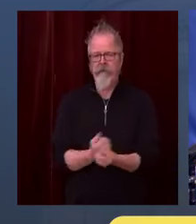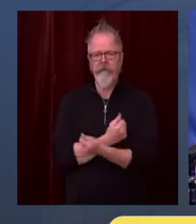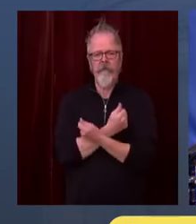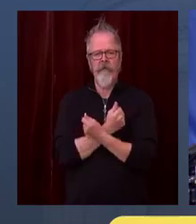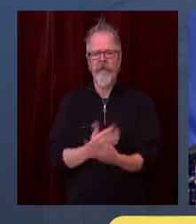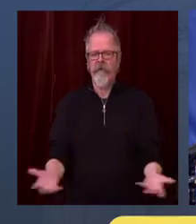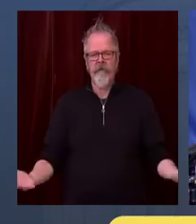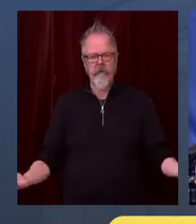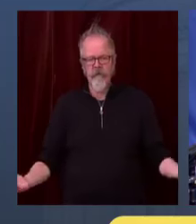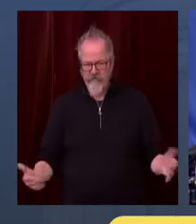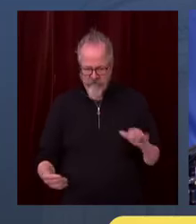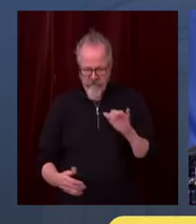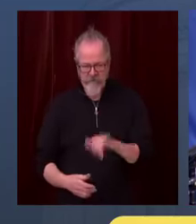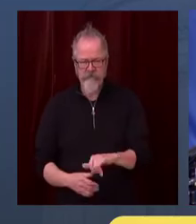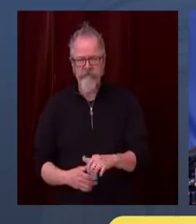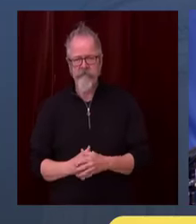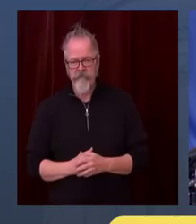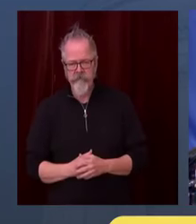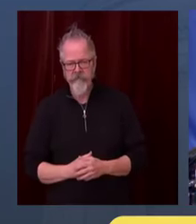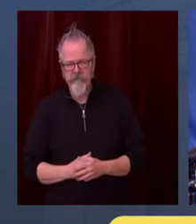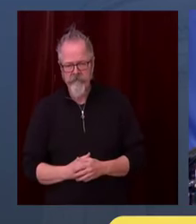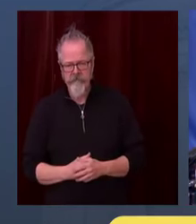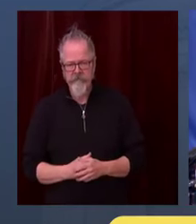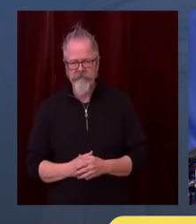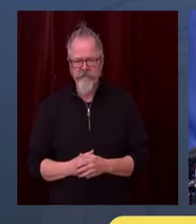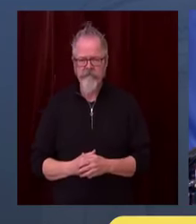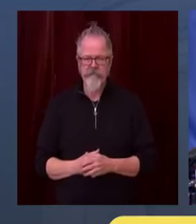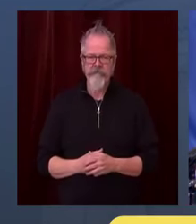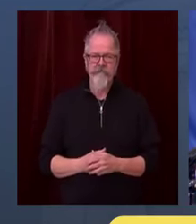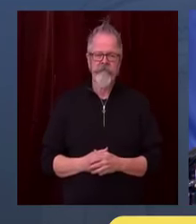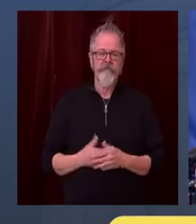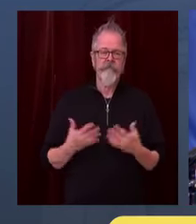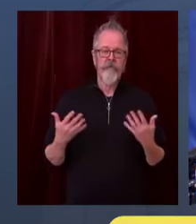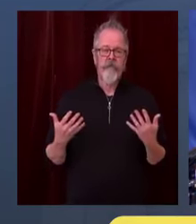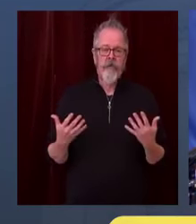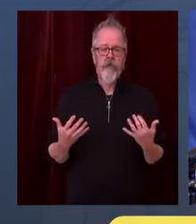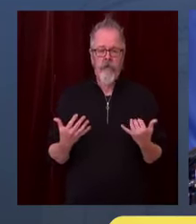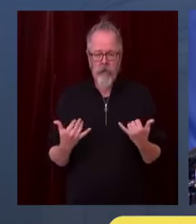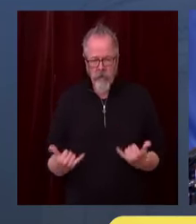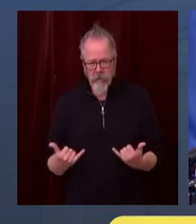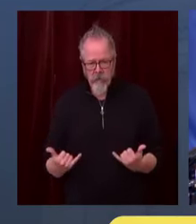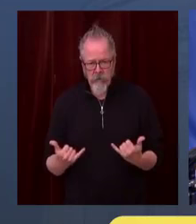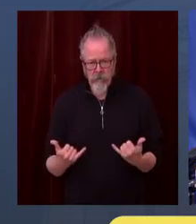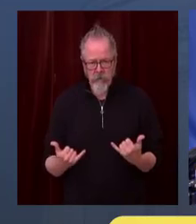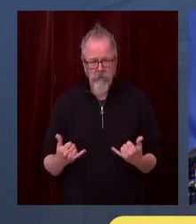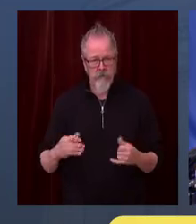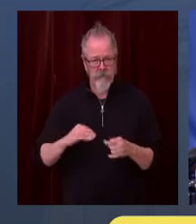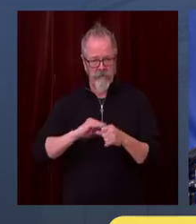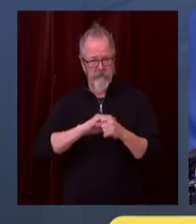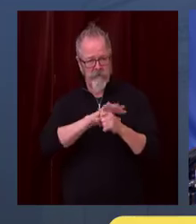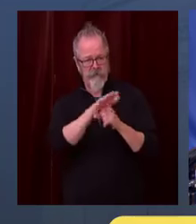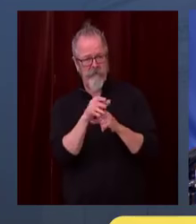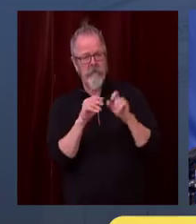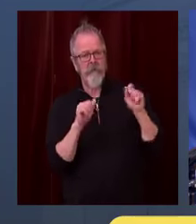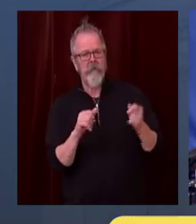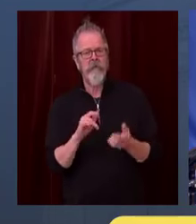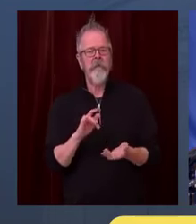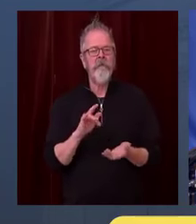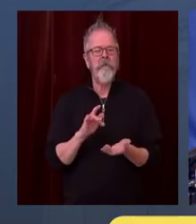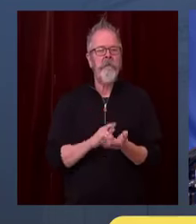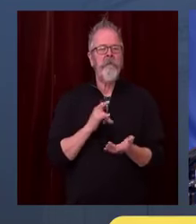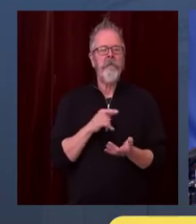window of transmission every window we can to close. And that's just a scientific fact.